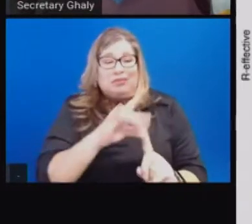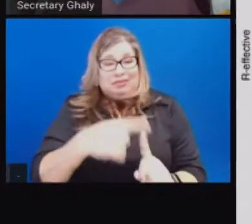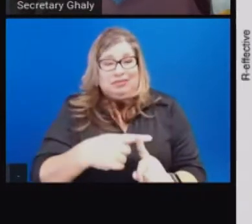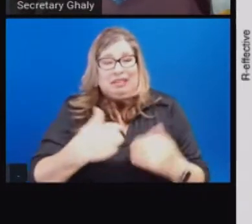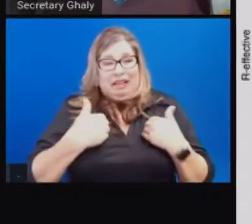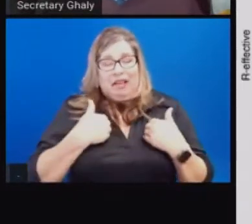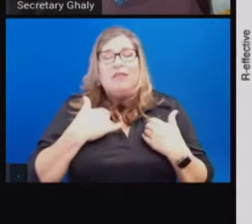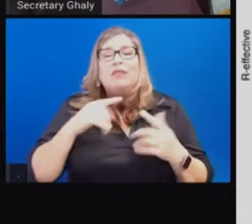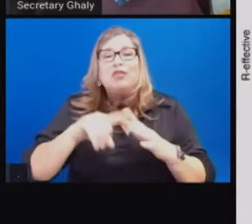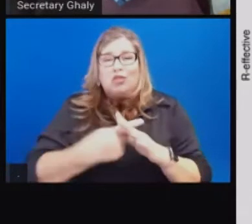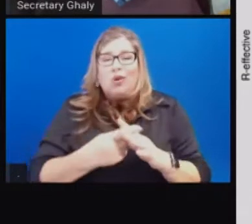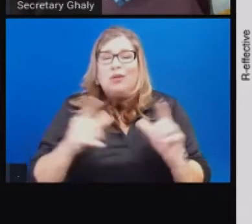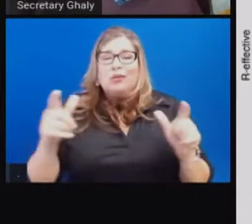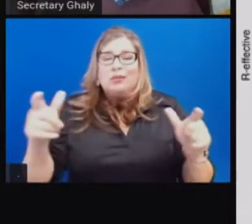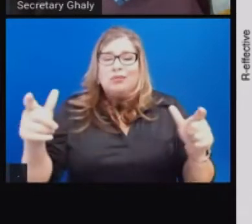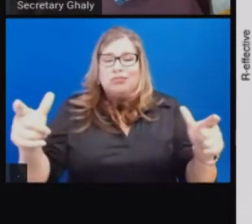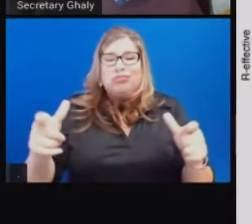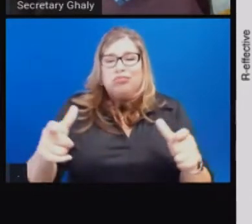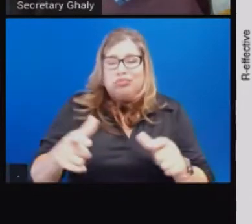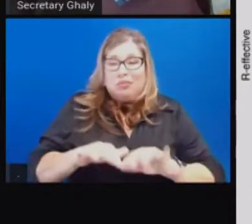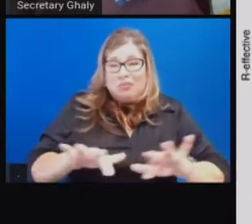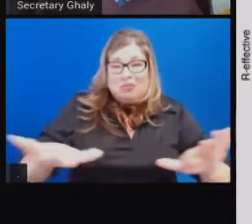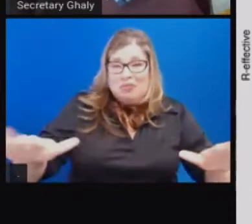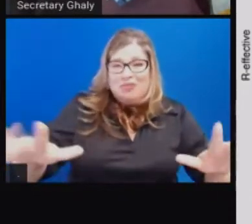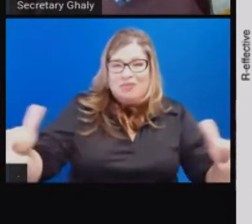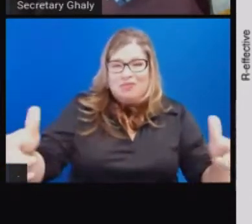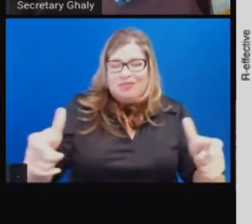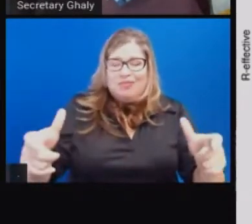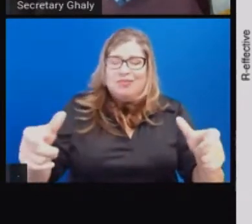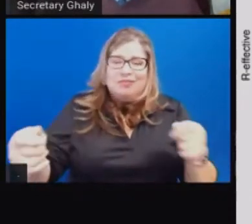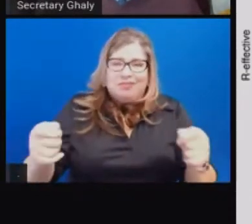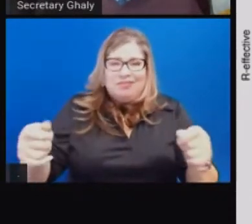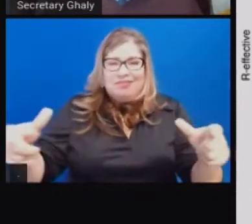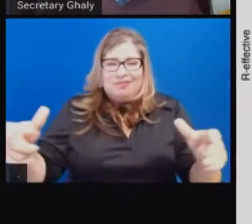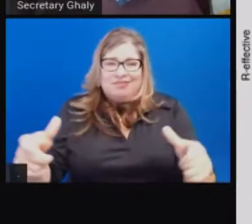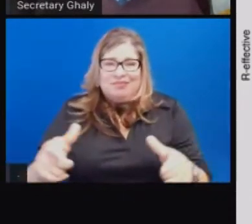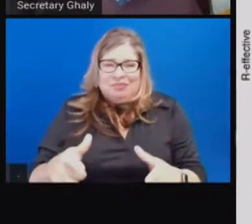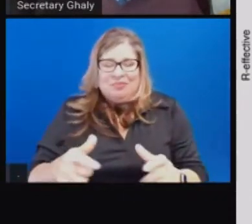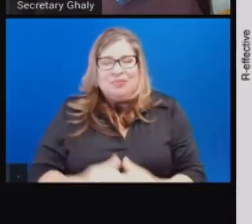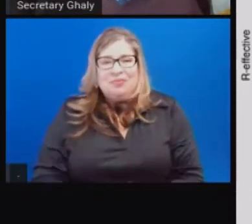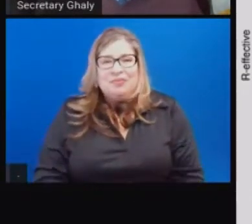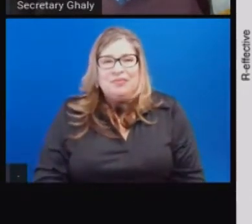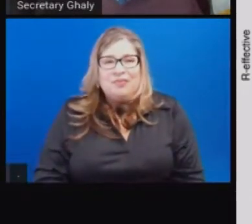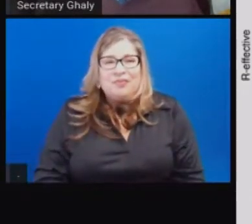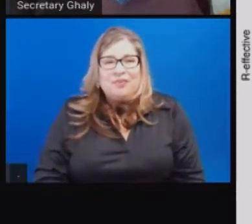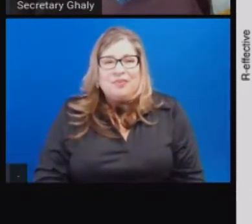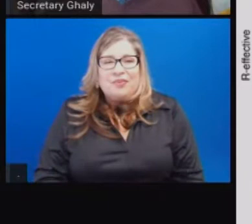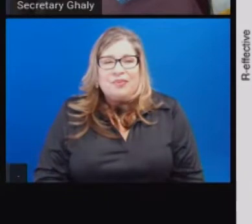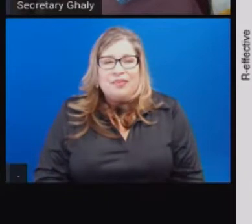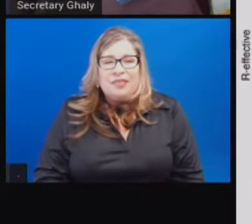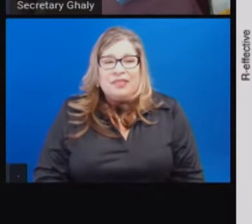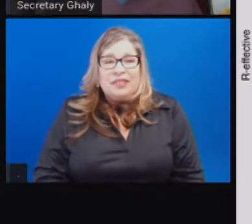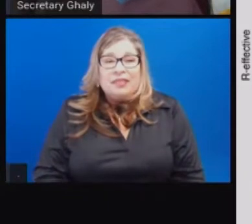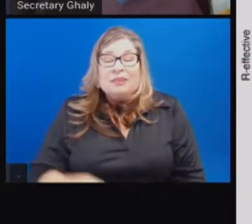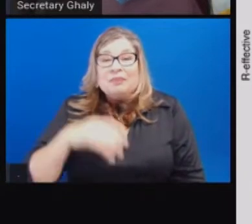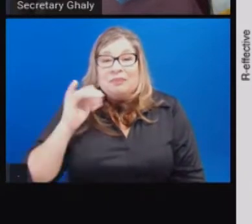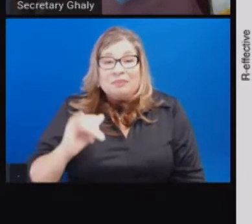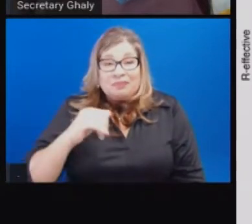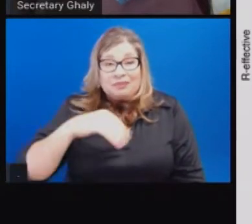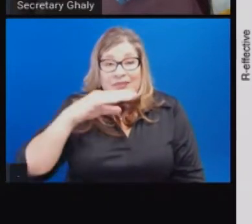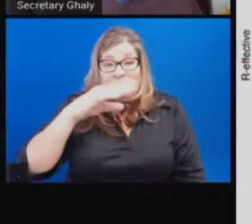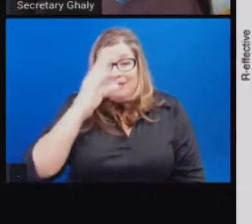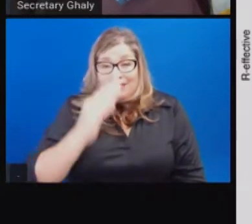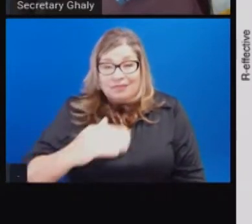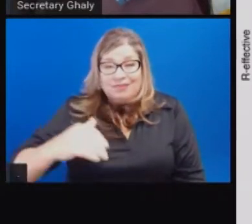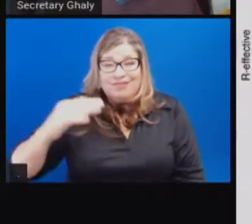This graph is also to show you the impact on R-effective. We've talked about R-effective many, many times, explained it as one